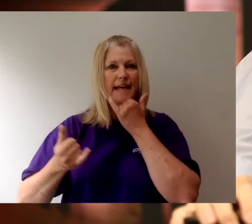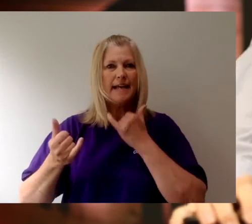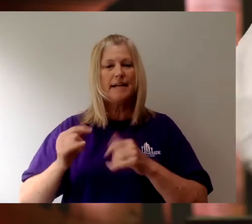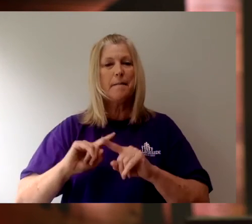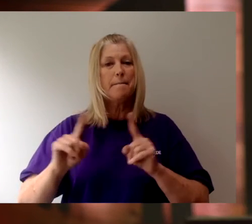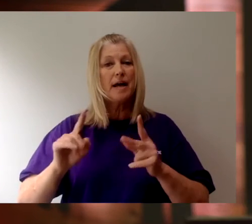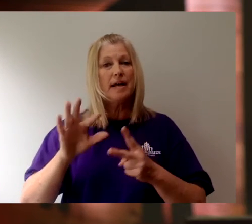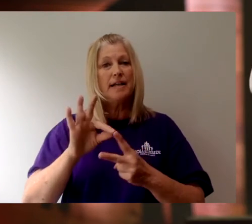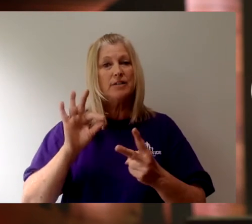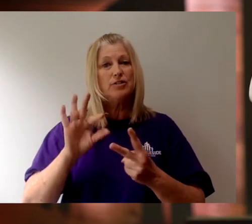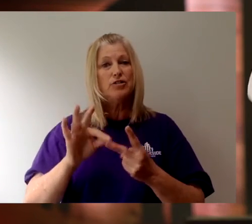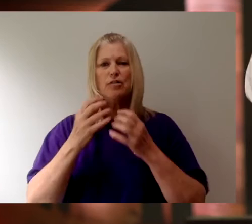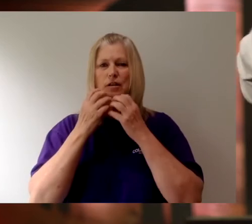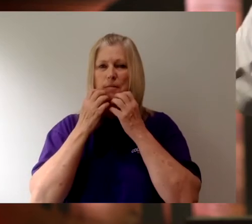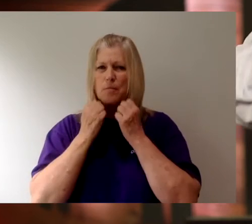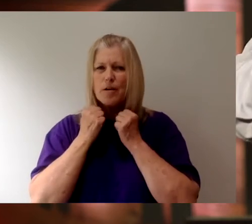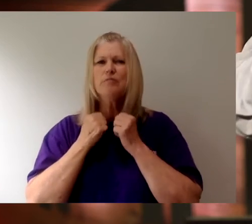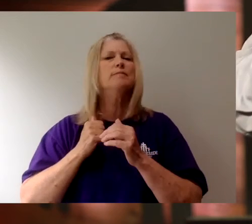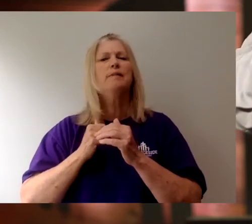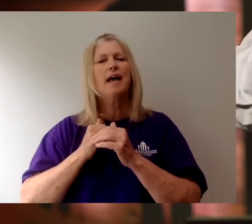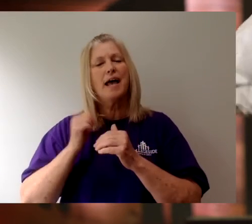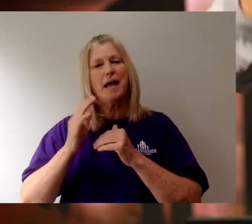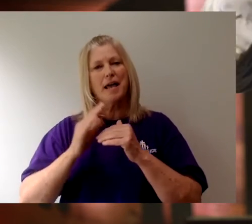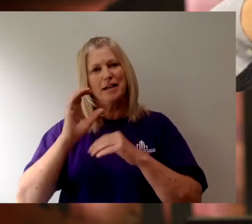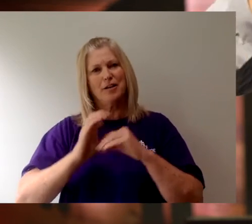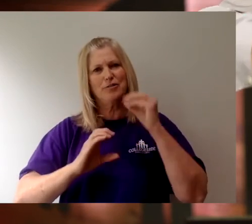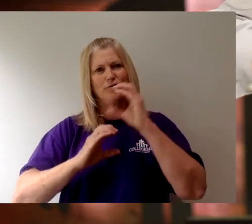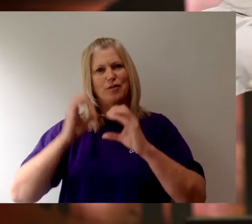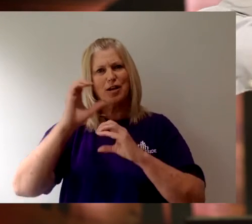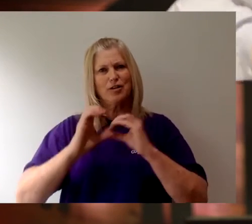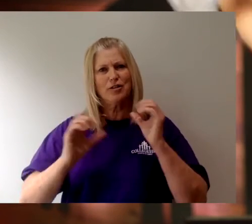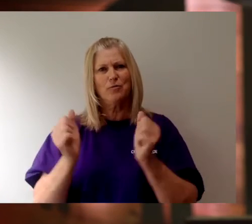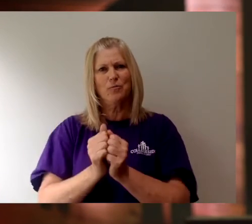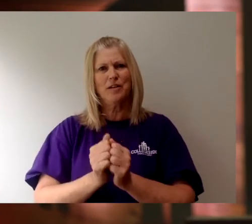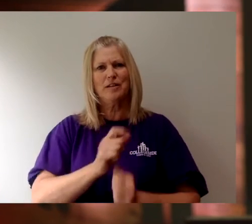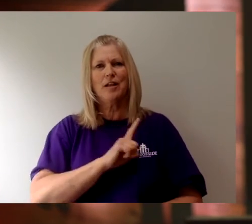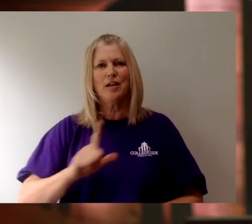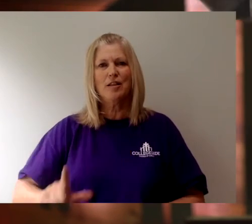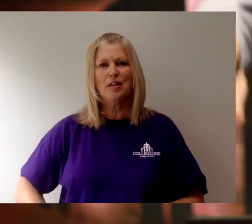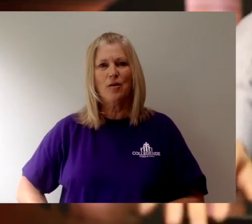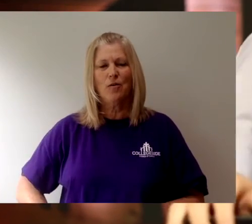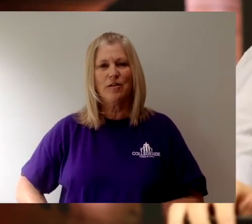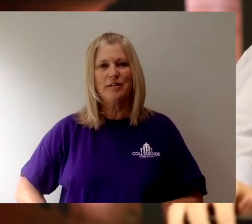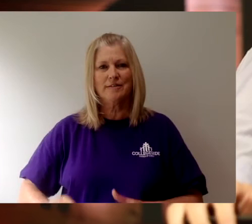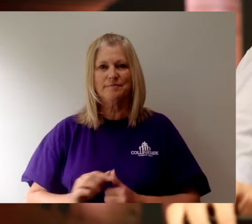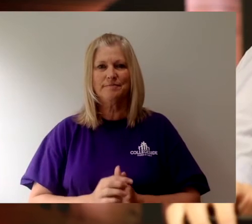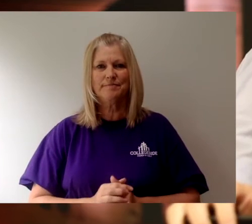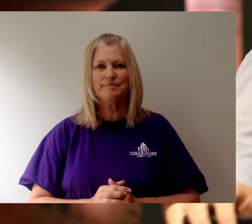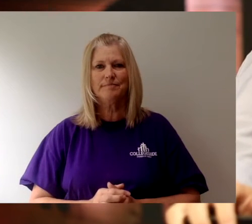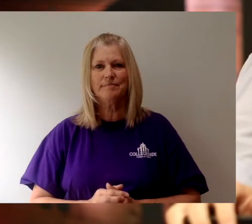but as chosen and precious and under construction and with the Lord, endless opportunity.